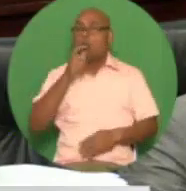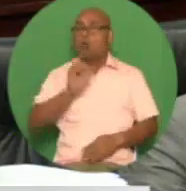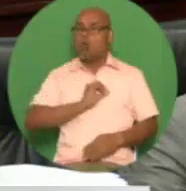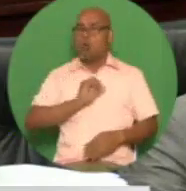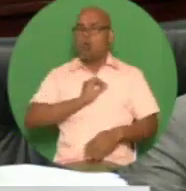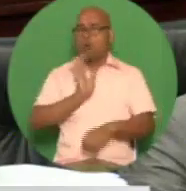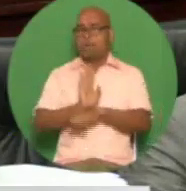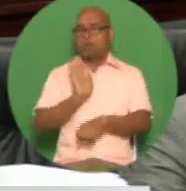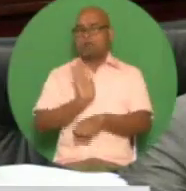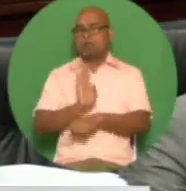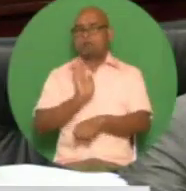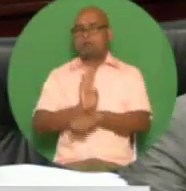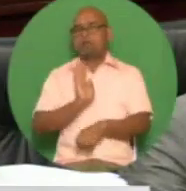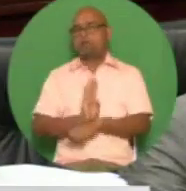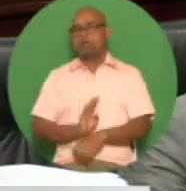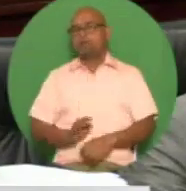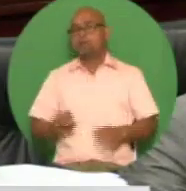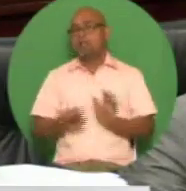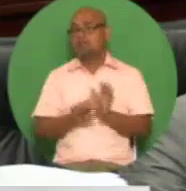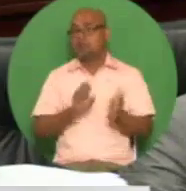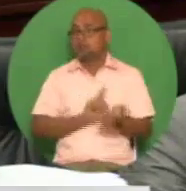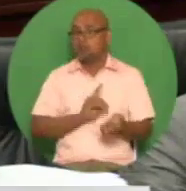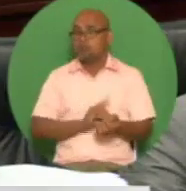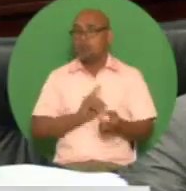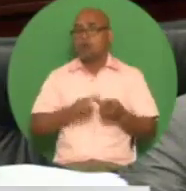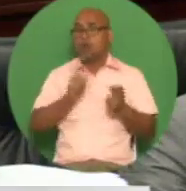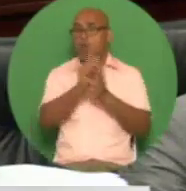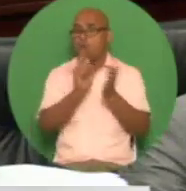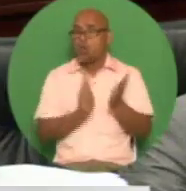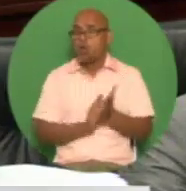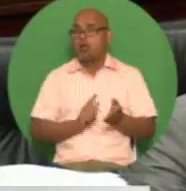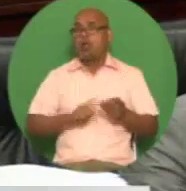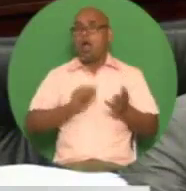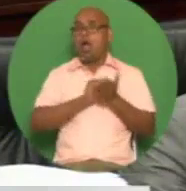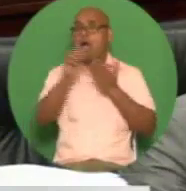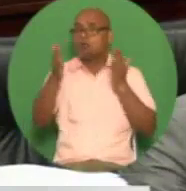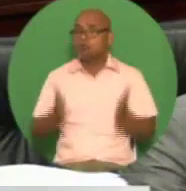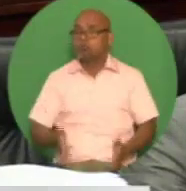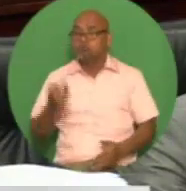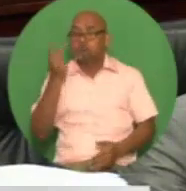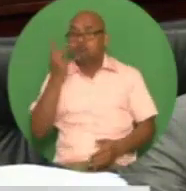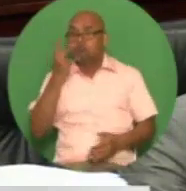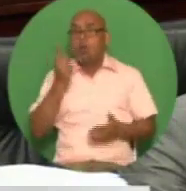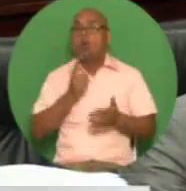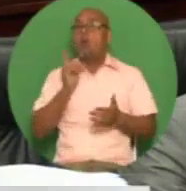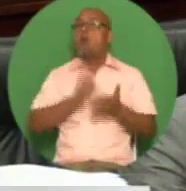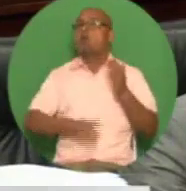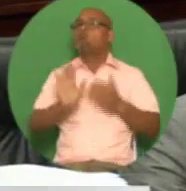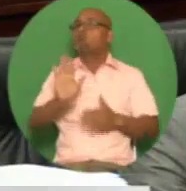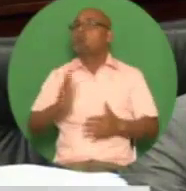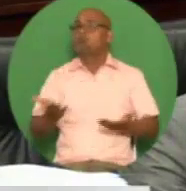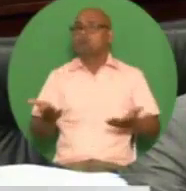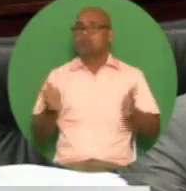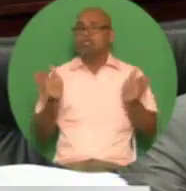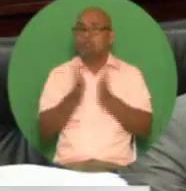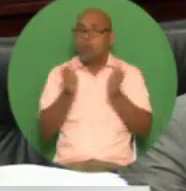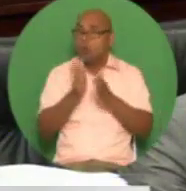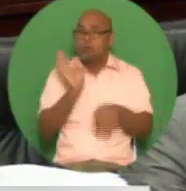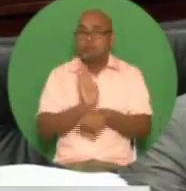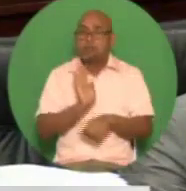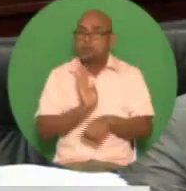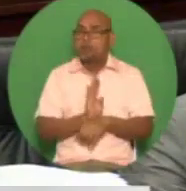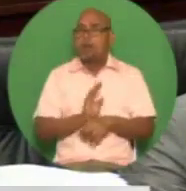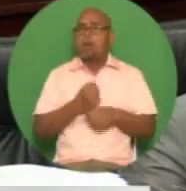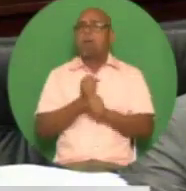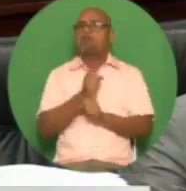doctors lawyers accountants and other professionals as well as small and medium-sized organizations with a